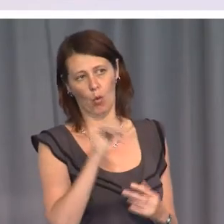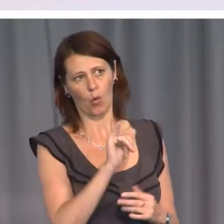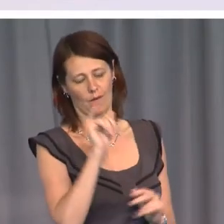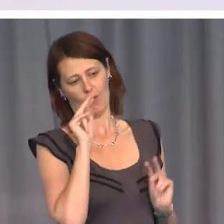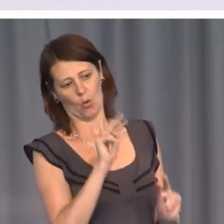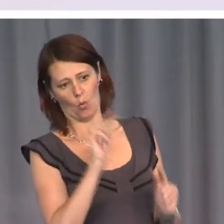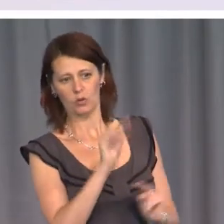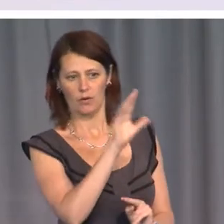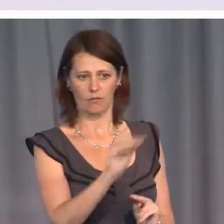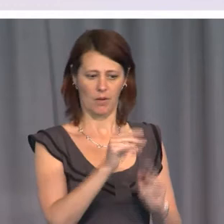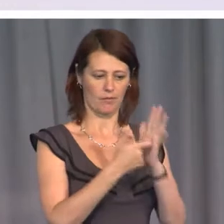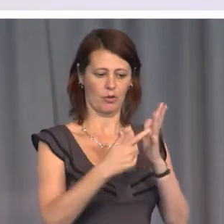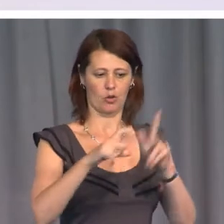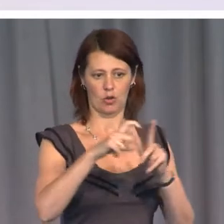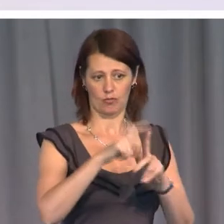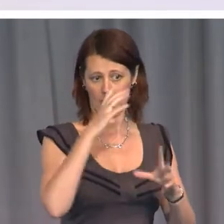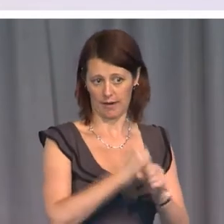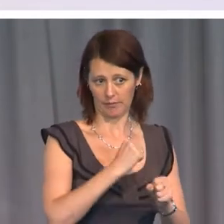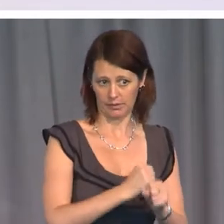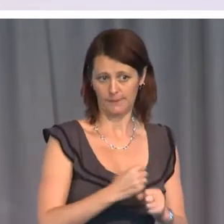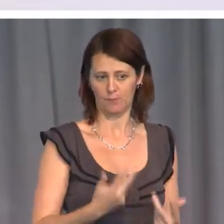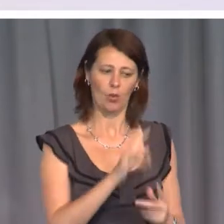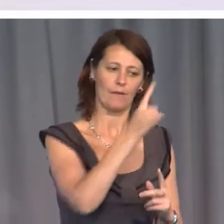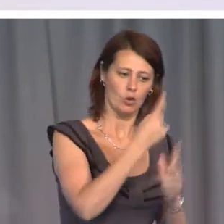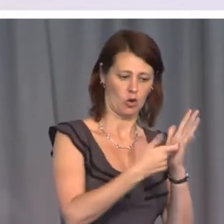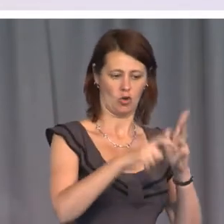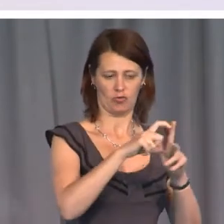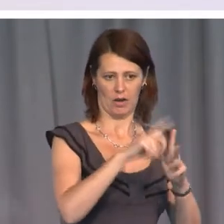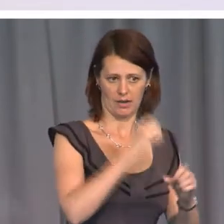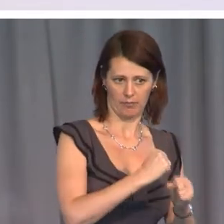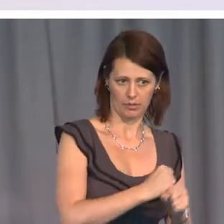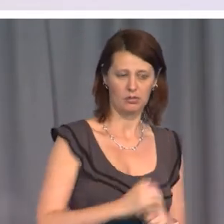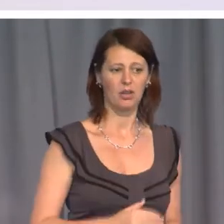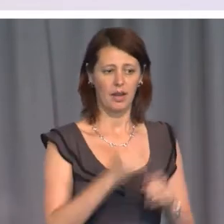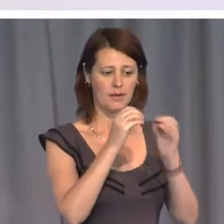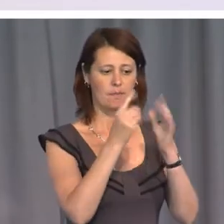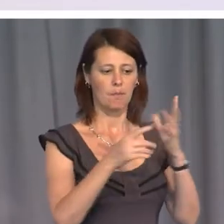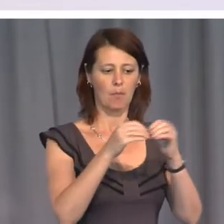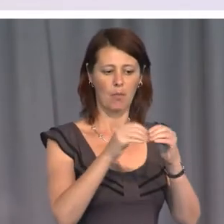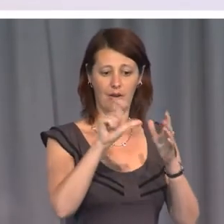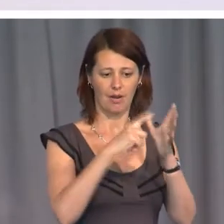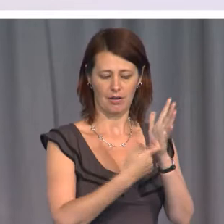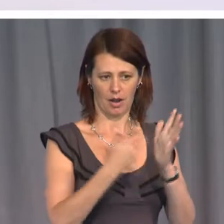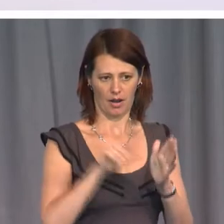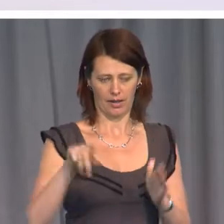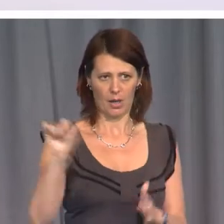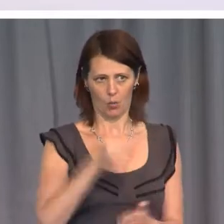of the Rudd government, the first Rudd government. And Bob Carr, who wouldn't know a human right if he fell over it,